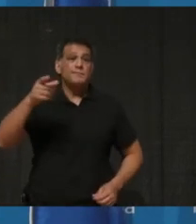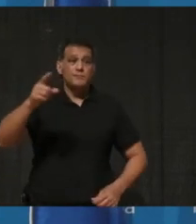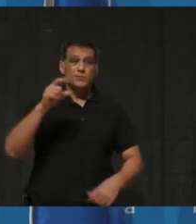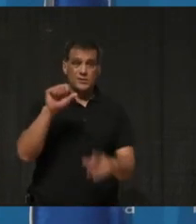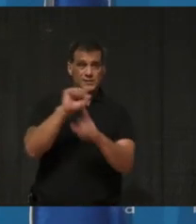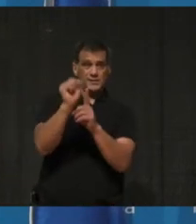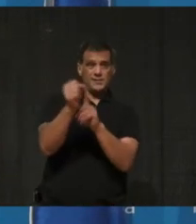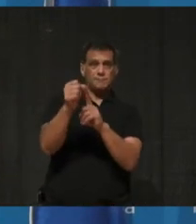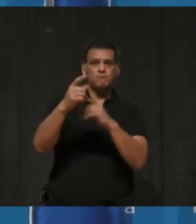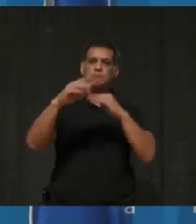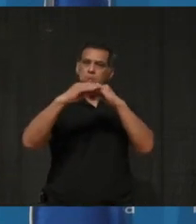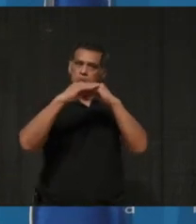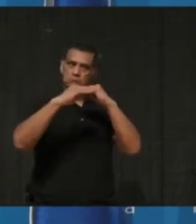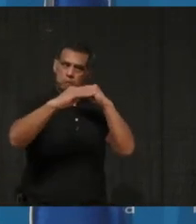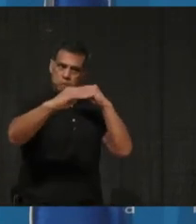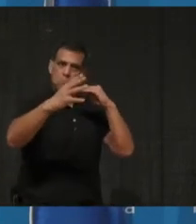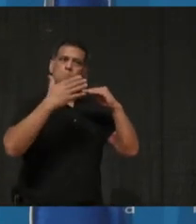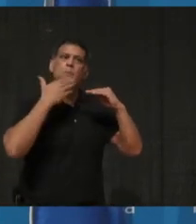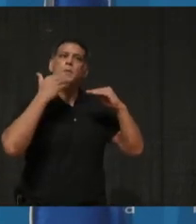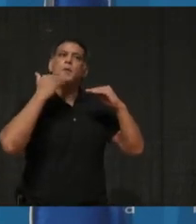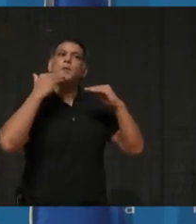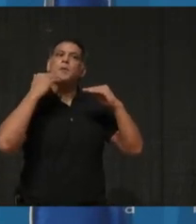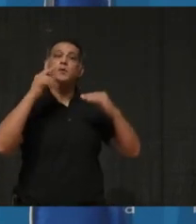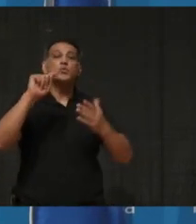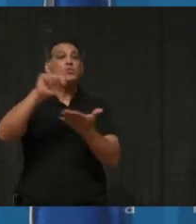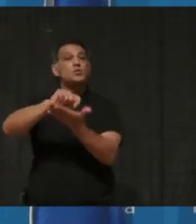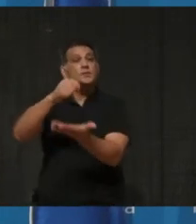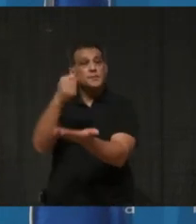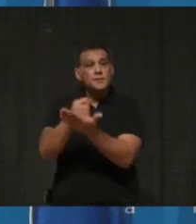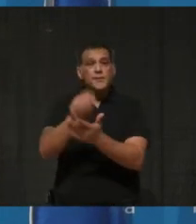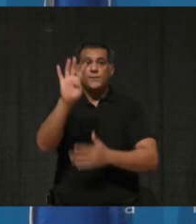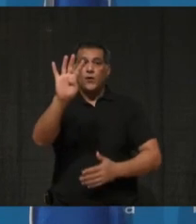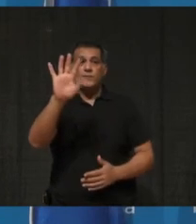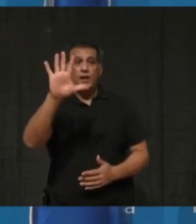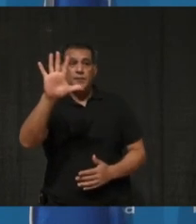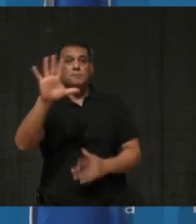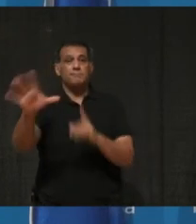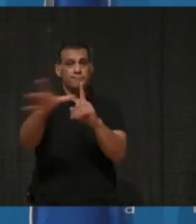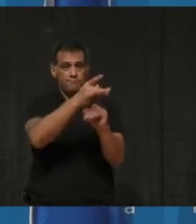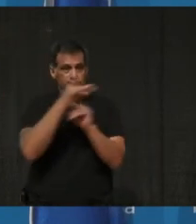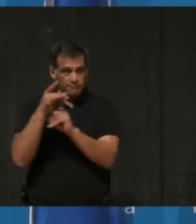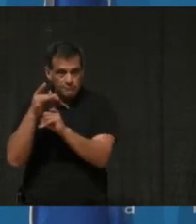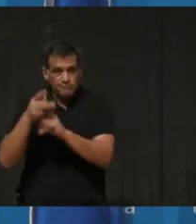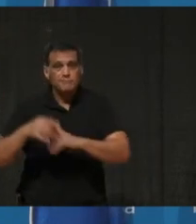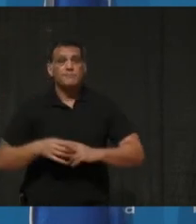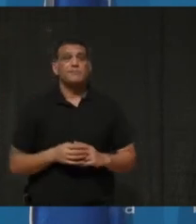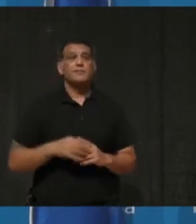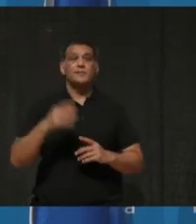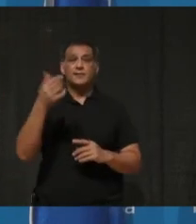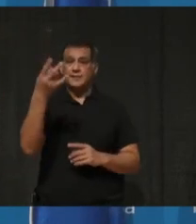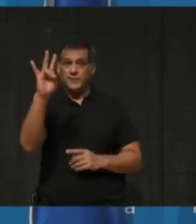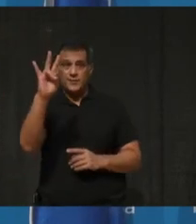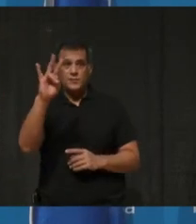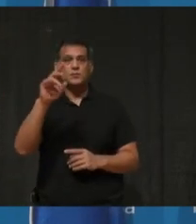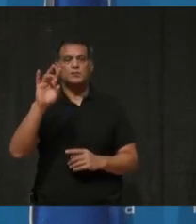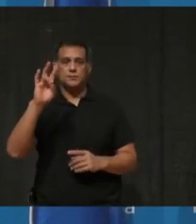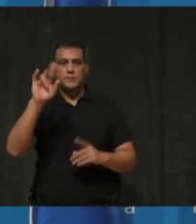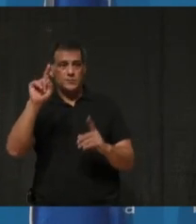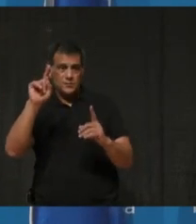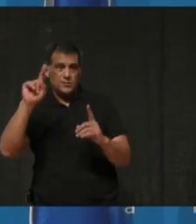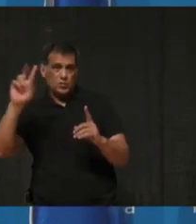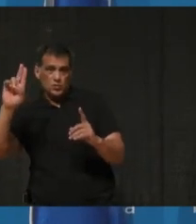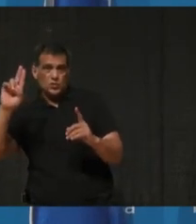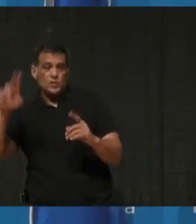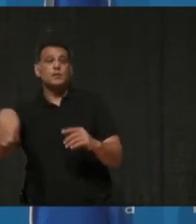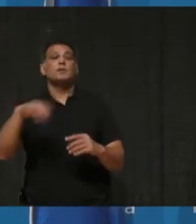Health Partners is currently dealing with 45 COVID patients, 17 patients in the ICU and another 60